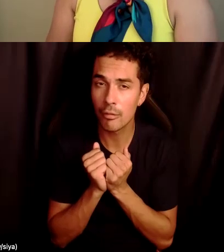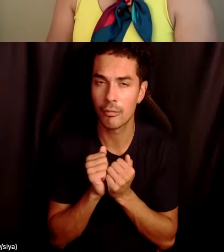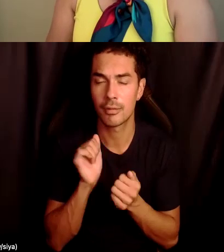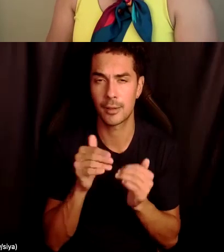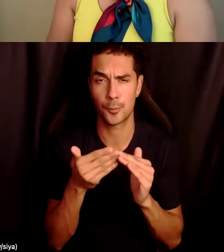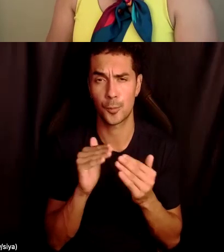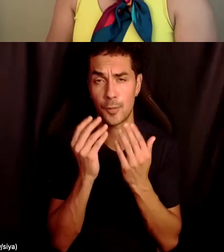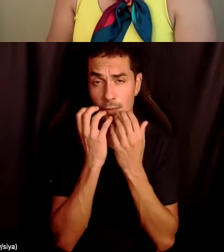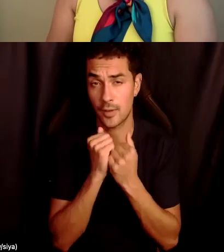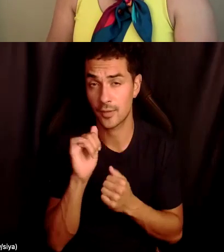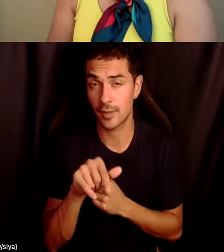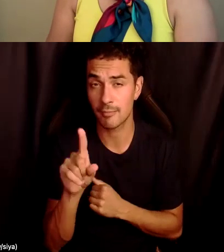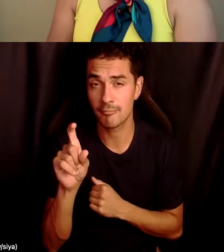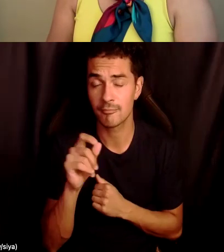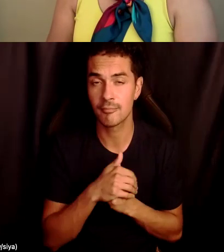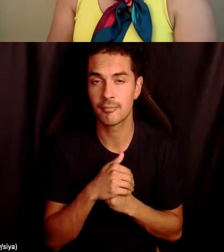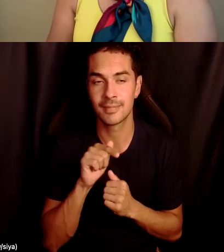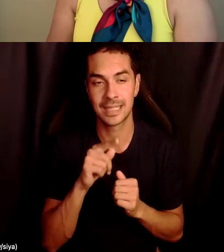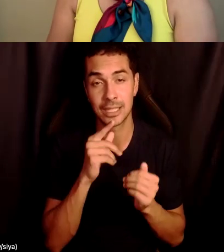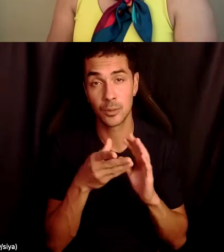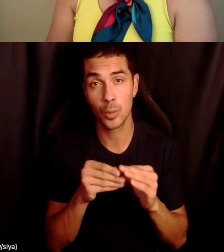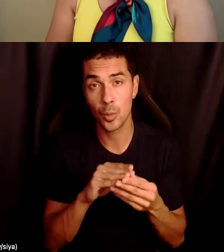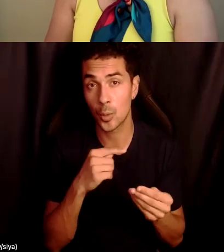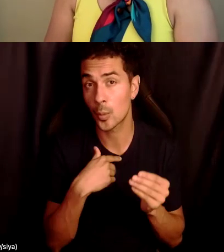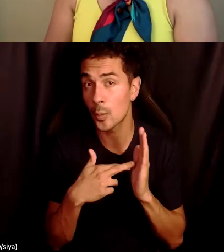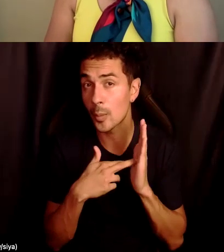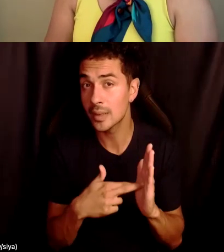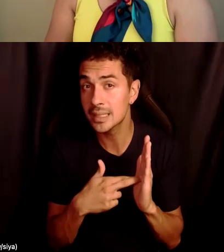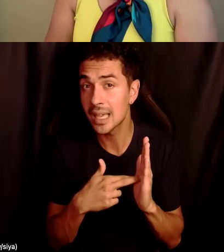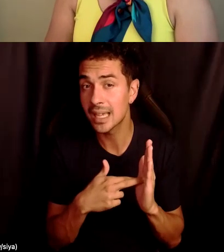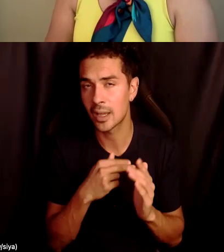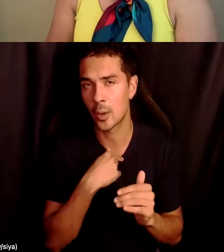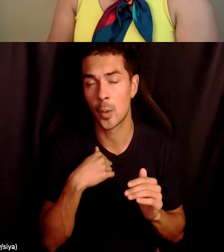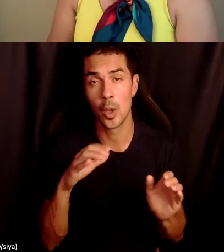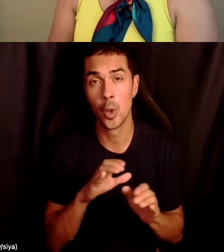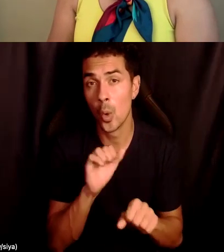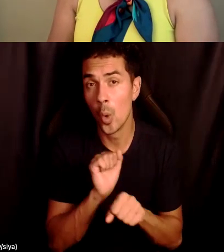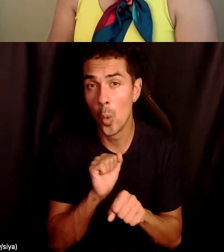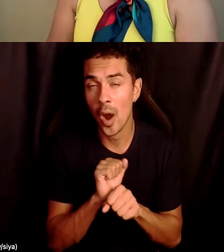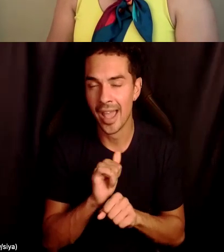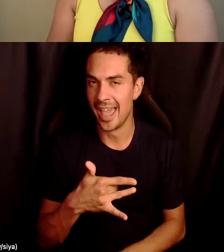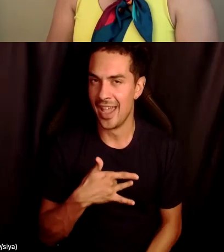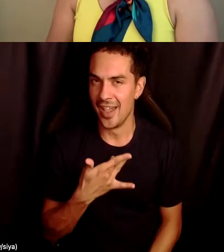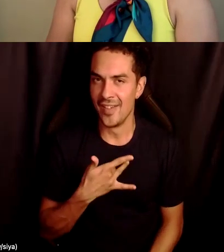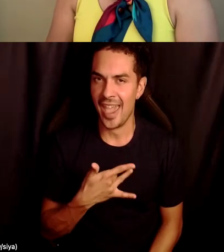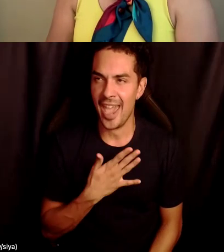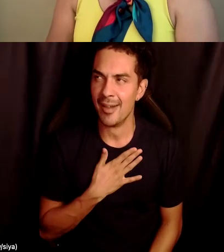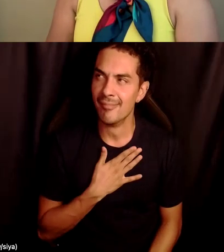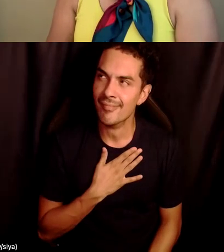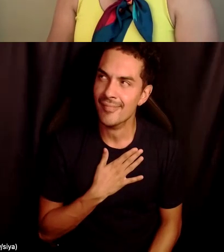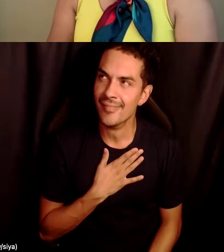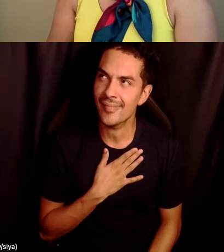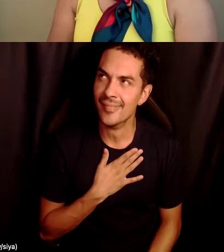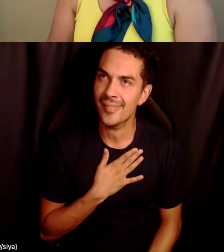values, um, is that the way, is this the story? Are we representing this? And are we doing the work in the way that feels, um, you know, genuine